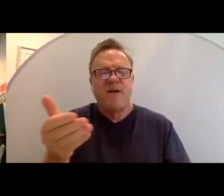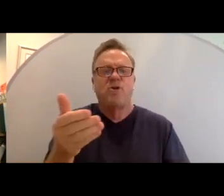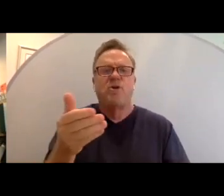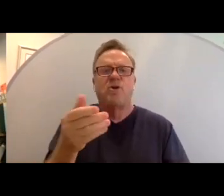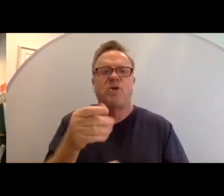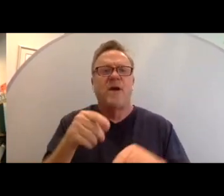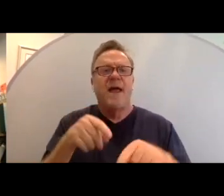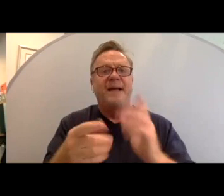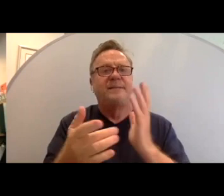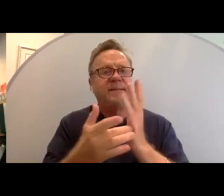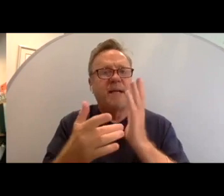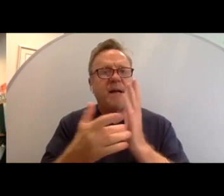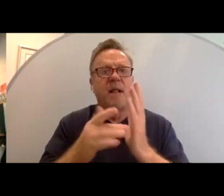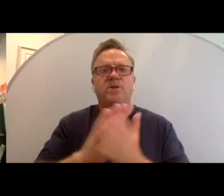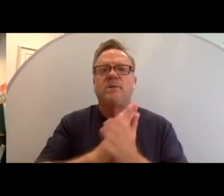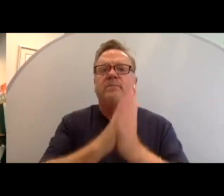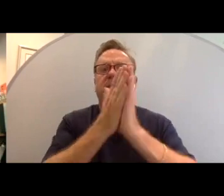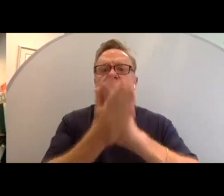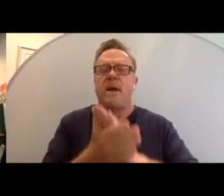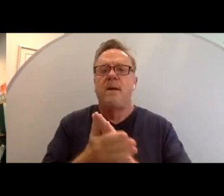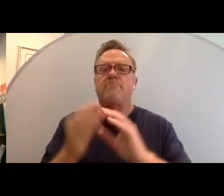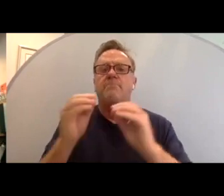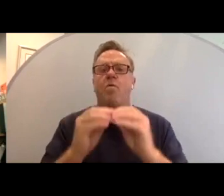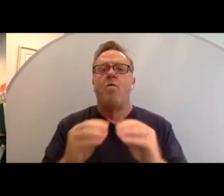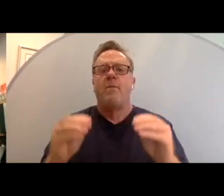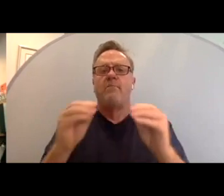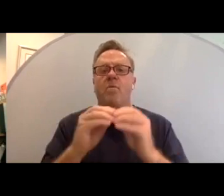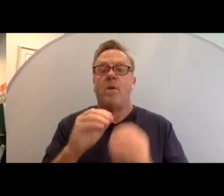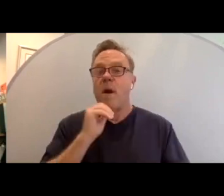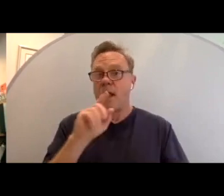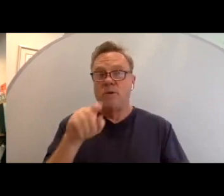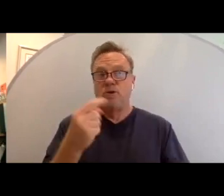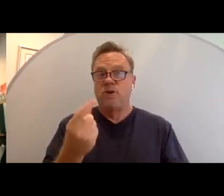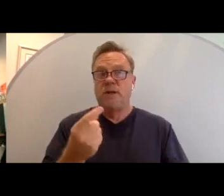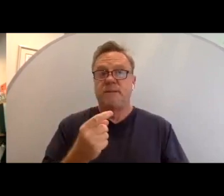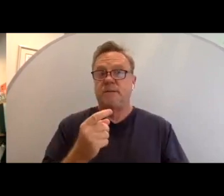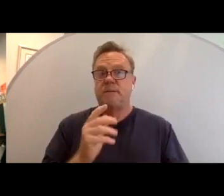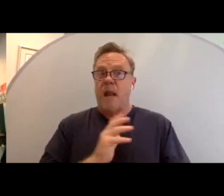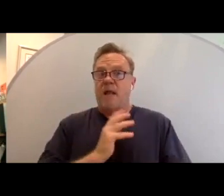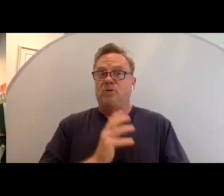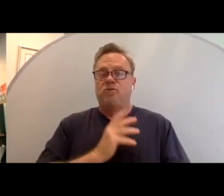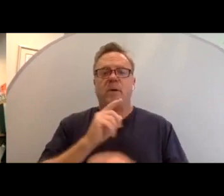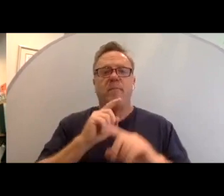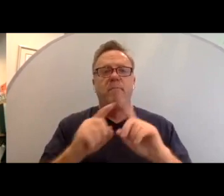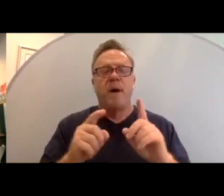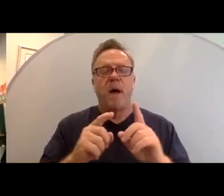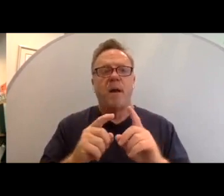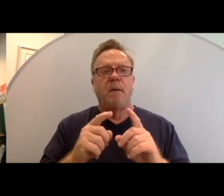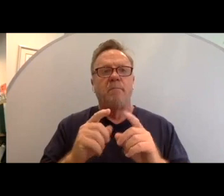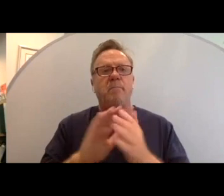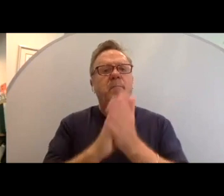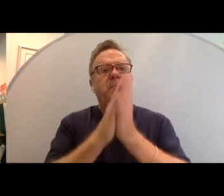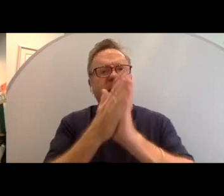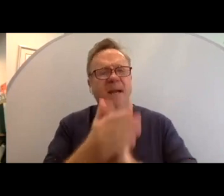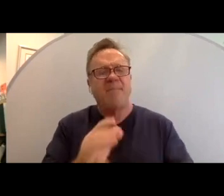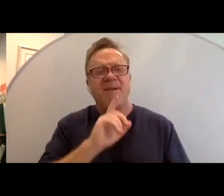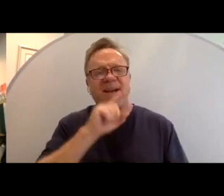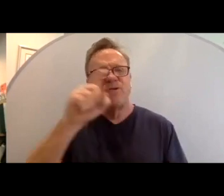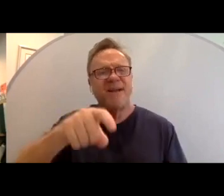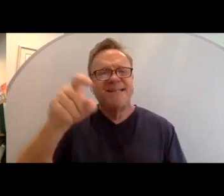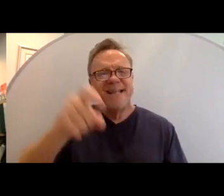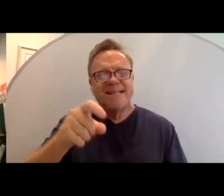technology became more and more, not just a luxury, but became an actual necessity